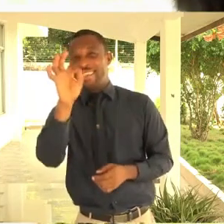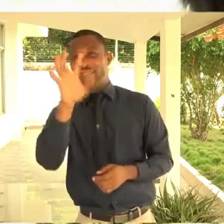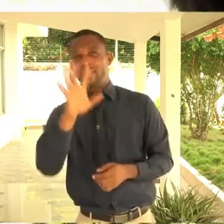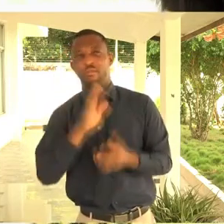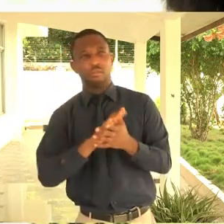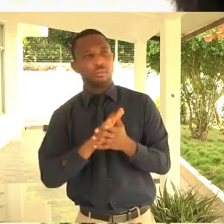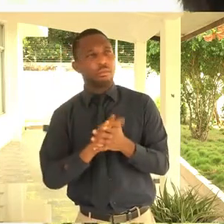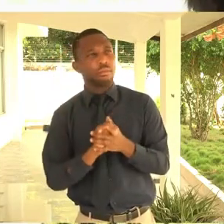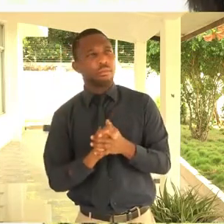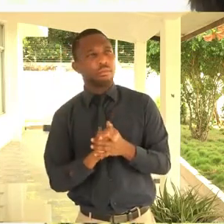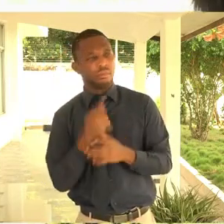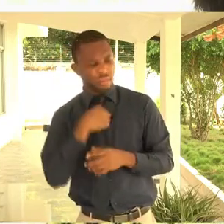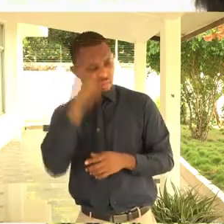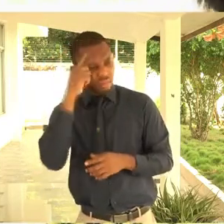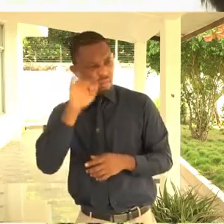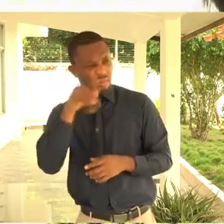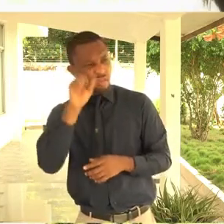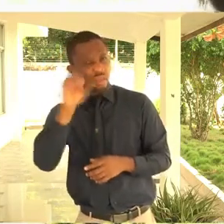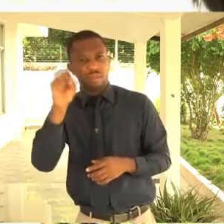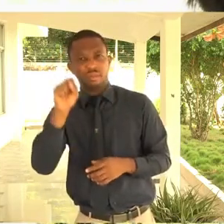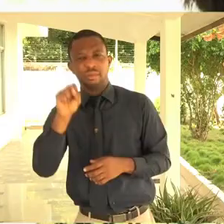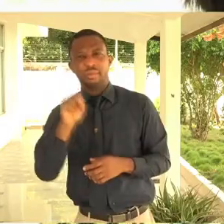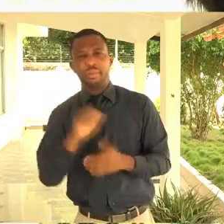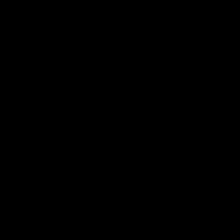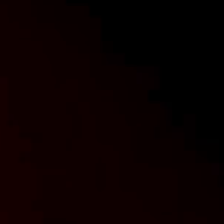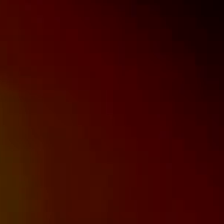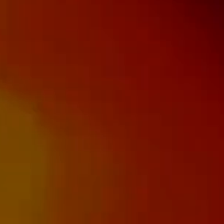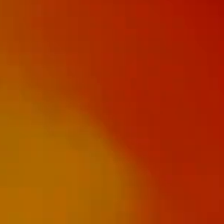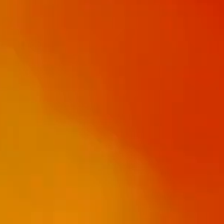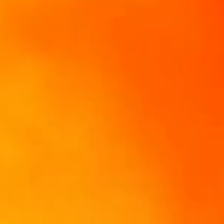1995, then I was in JSS.